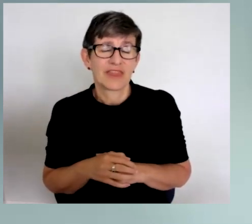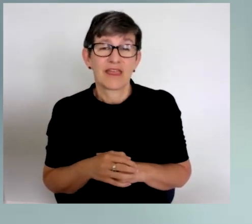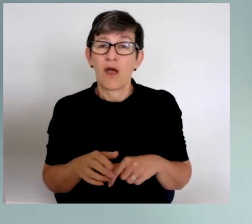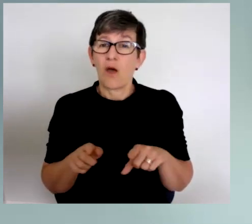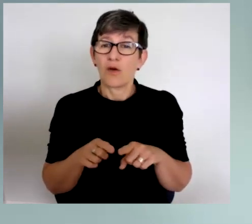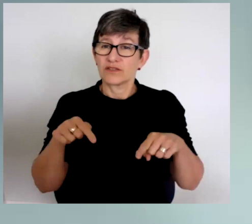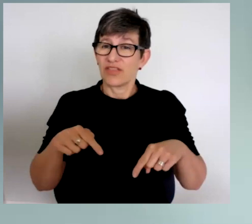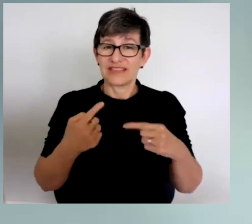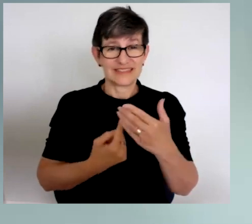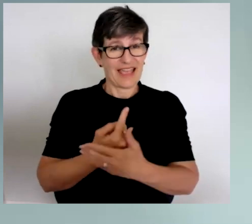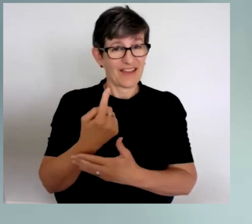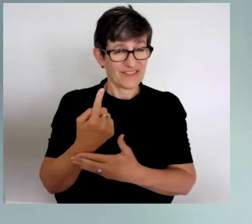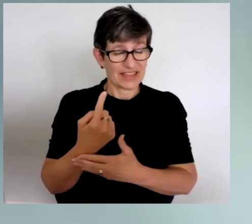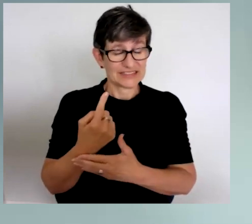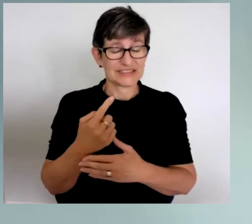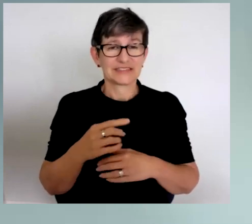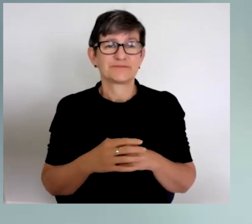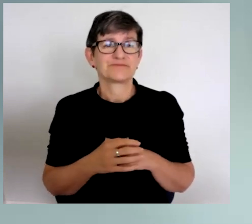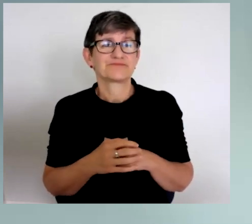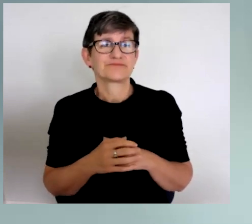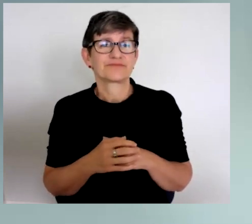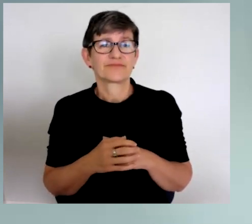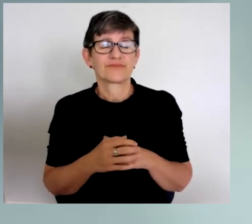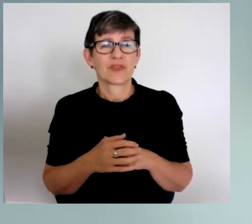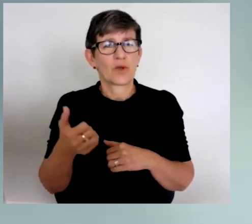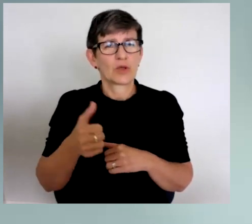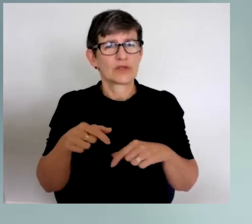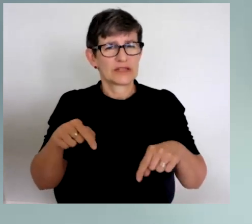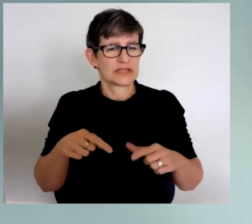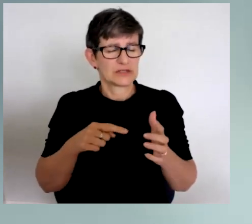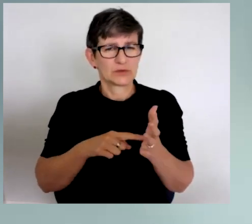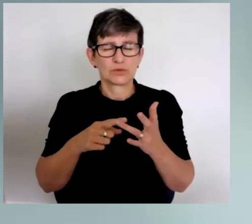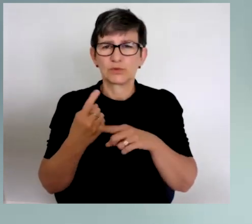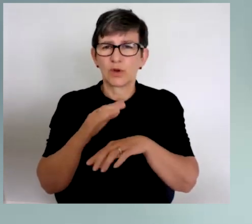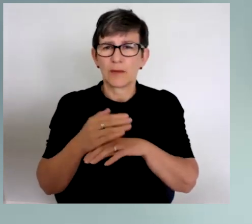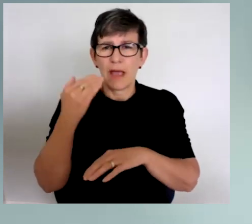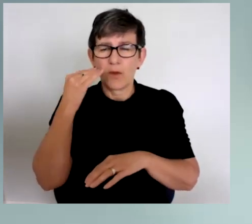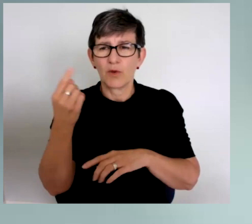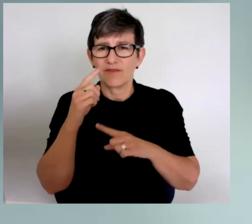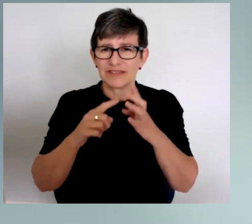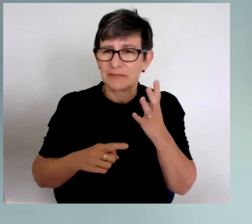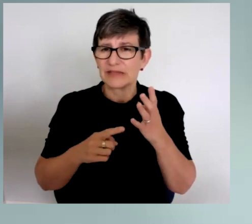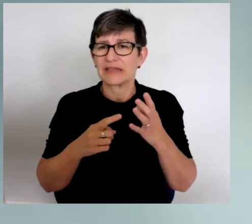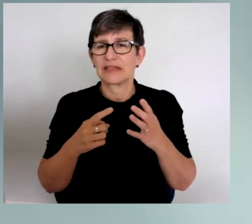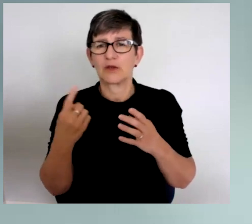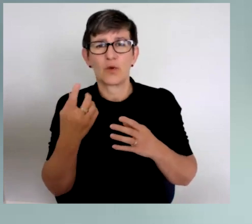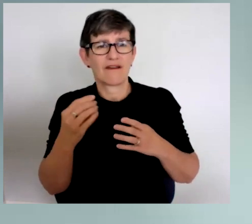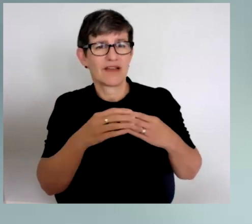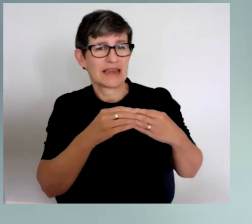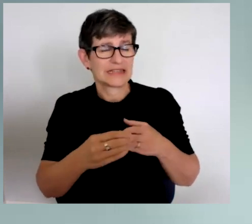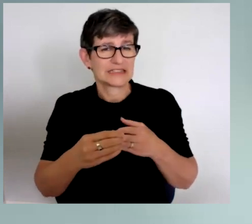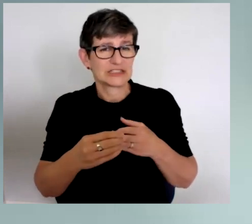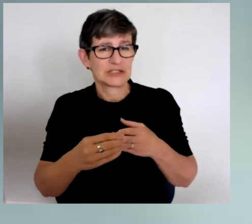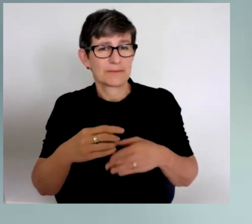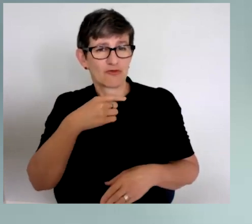event as a way to spotlight women with disability in leadership roles